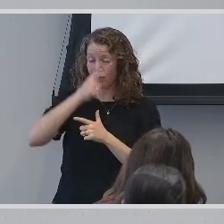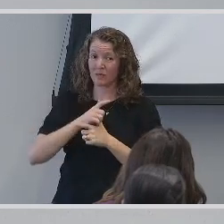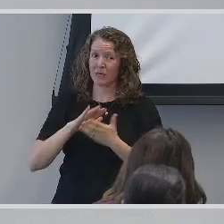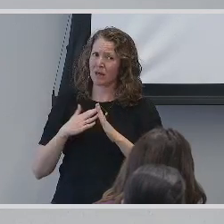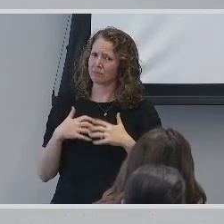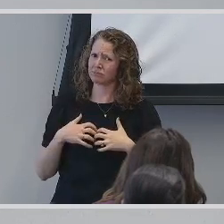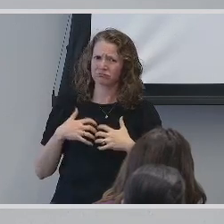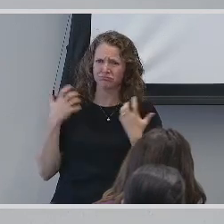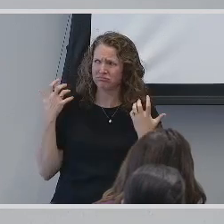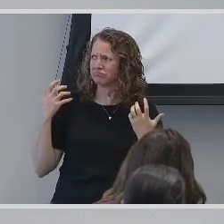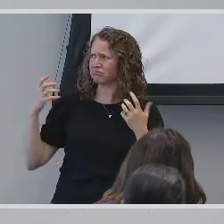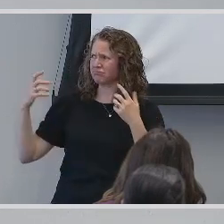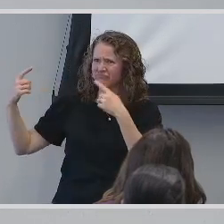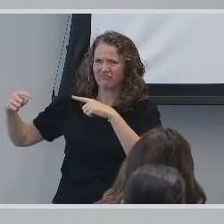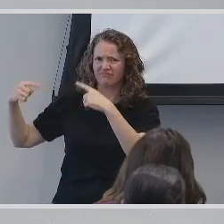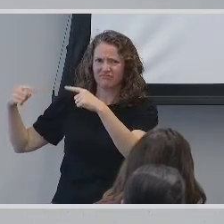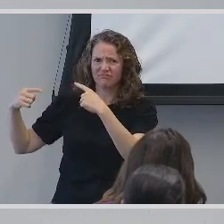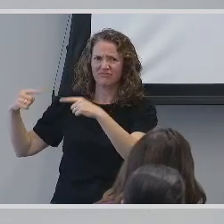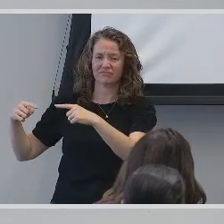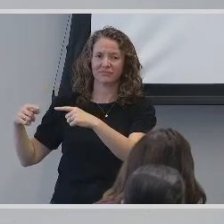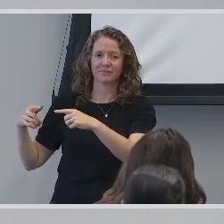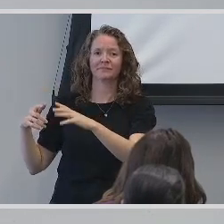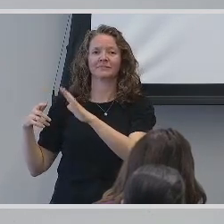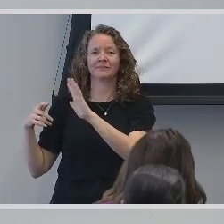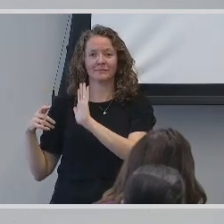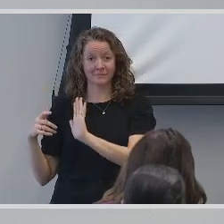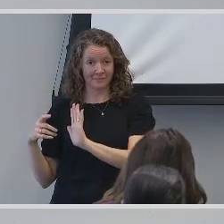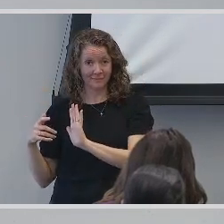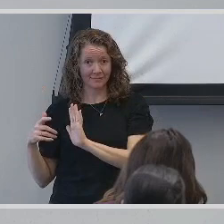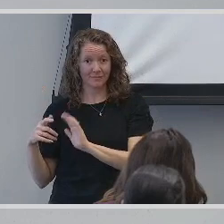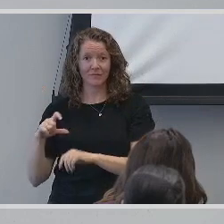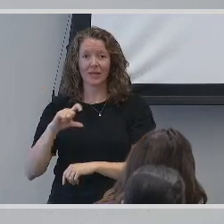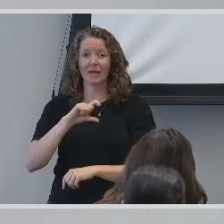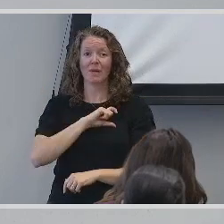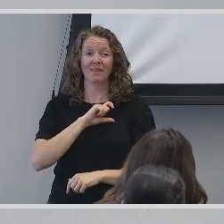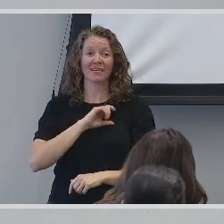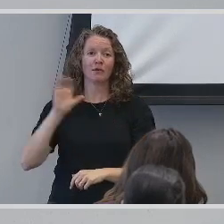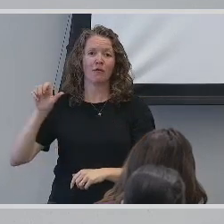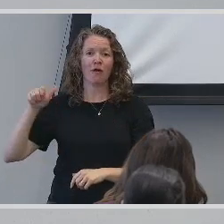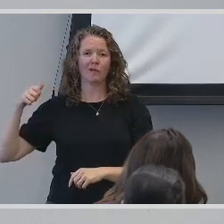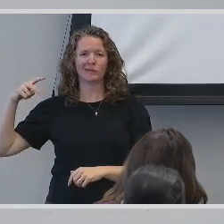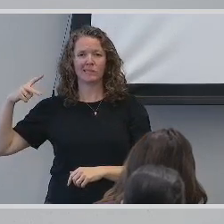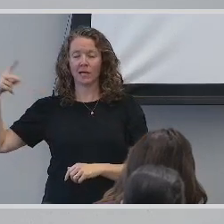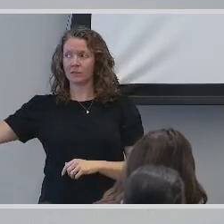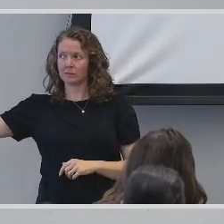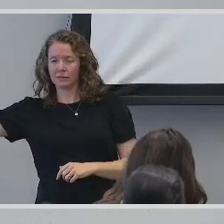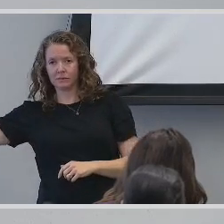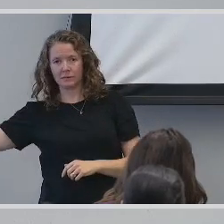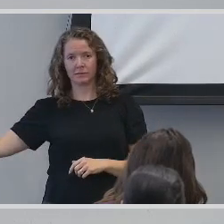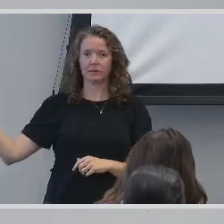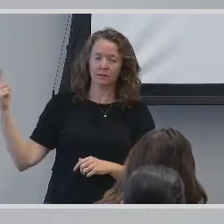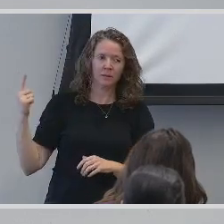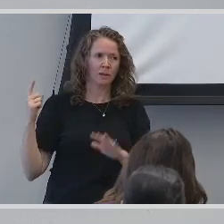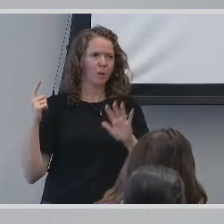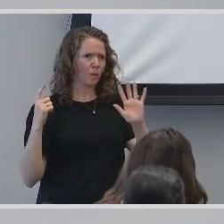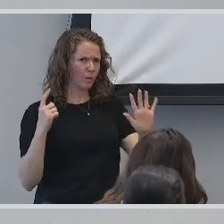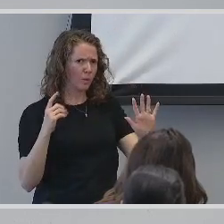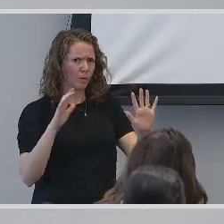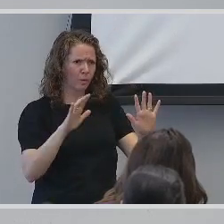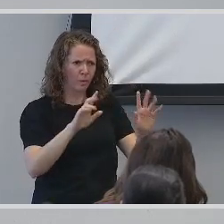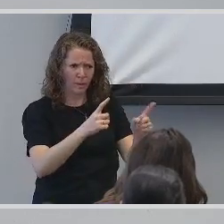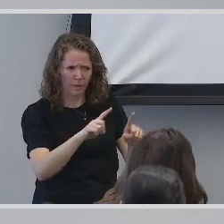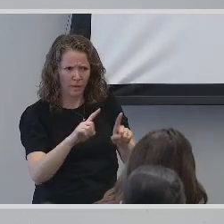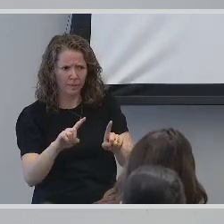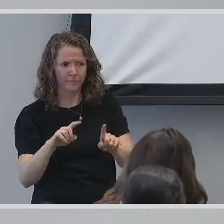confrontation. It was at this moment that the police officer's partner arrived to assess the situation. After my brother